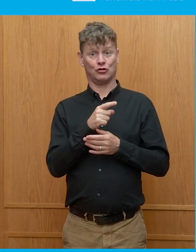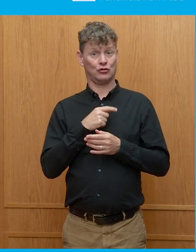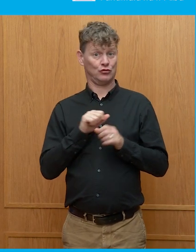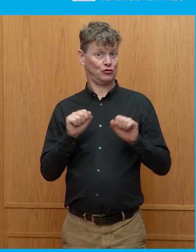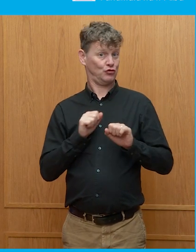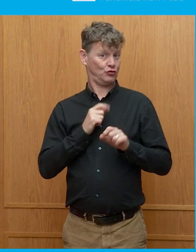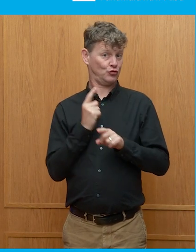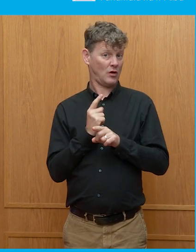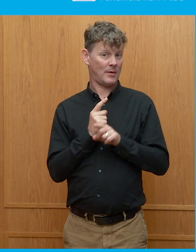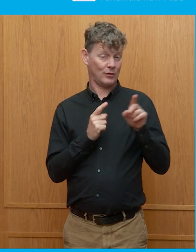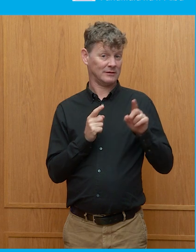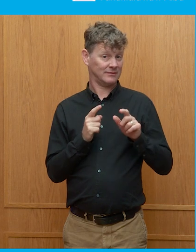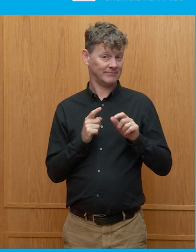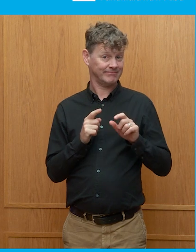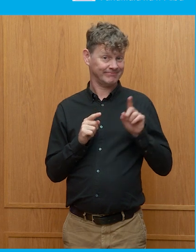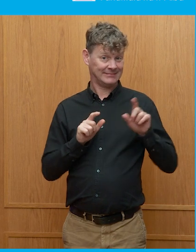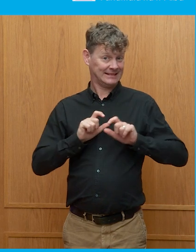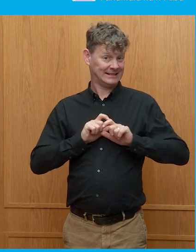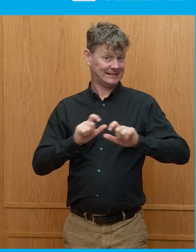that's the one that's still to take place.